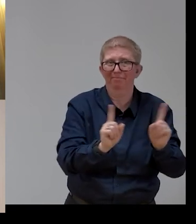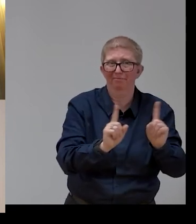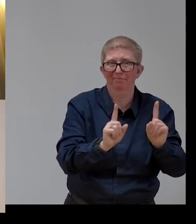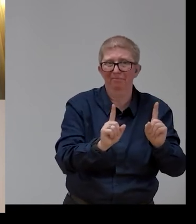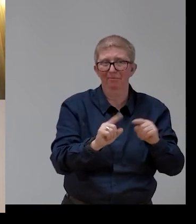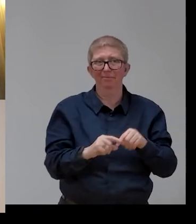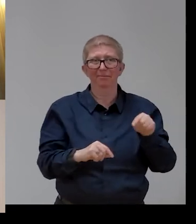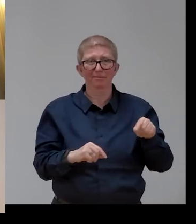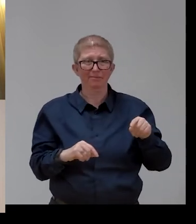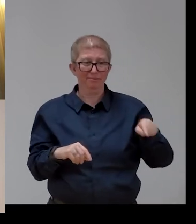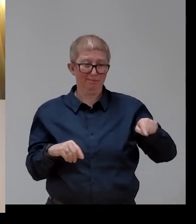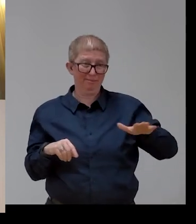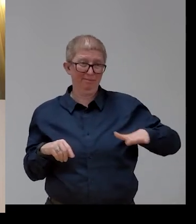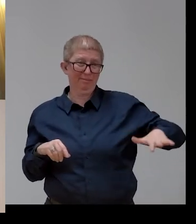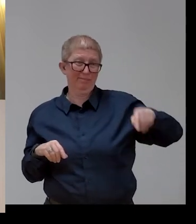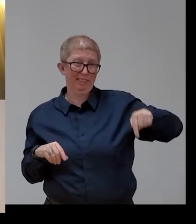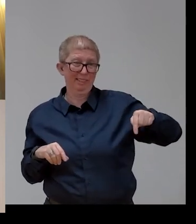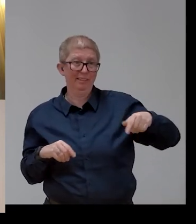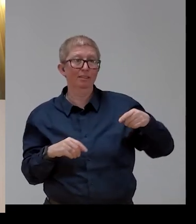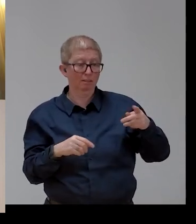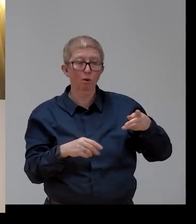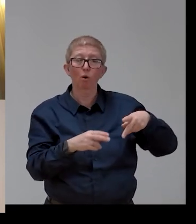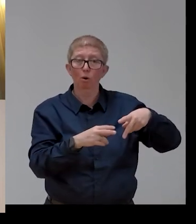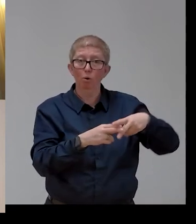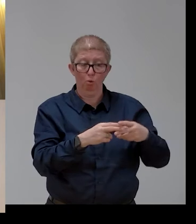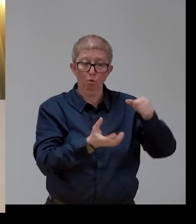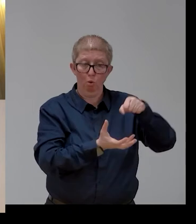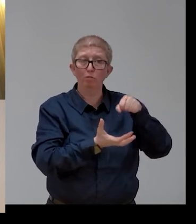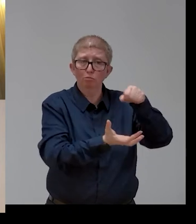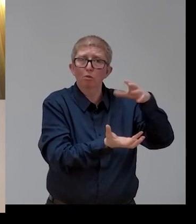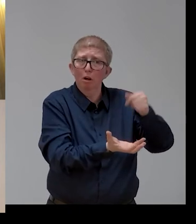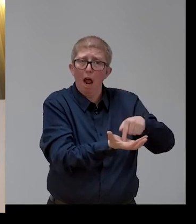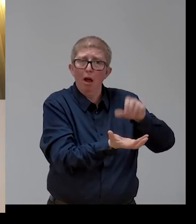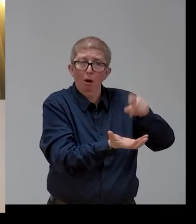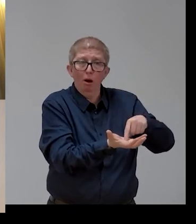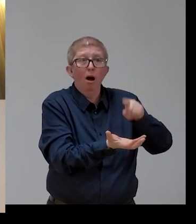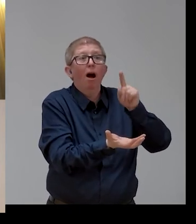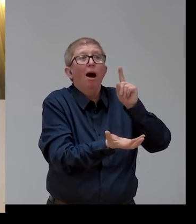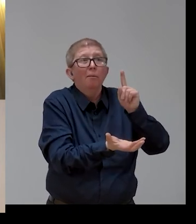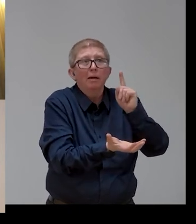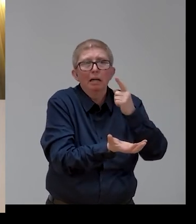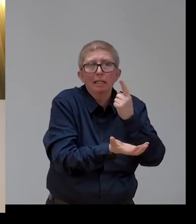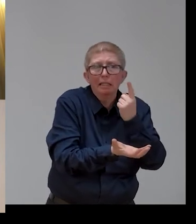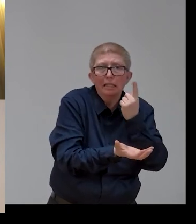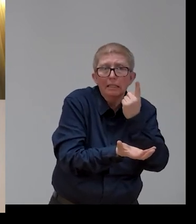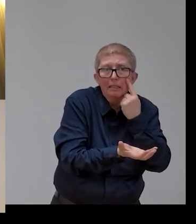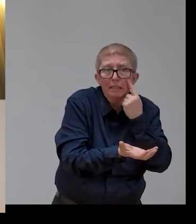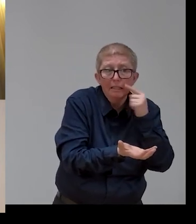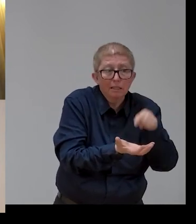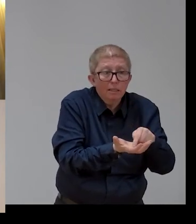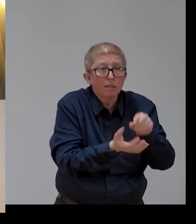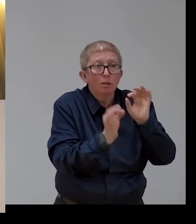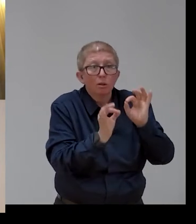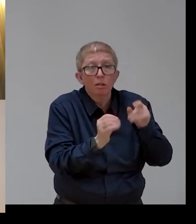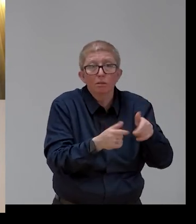maximizing the use of the tools that we have, to use as much as possible the opportunities that state aid gives us,